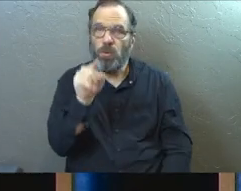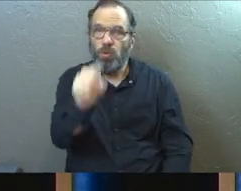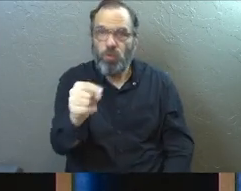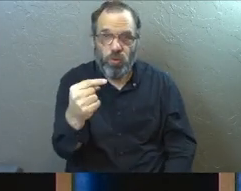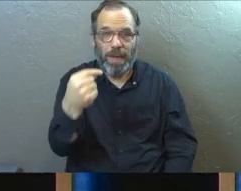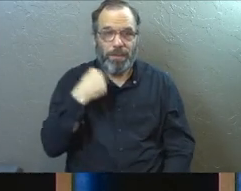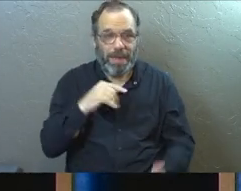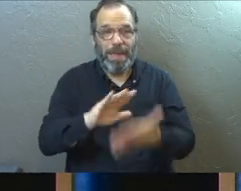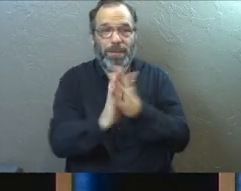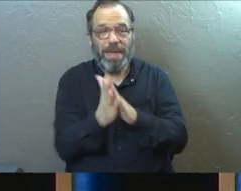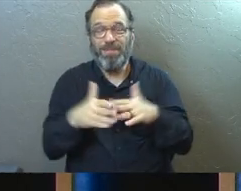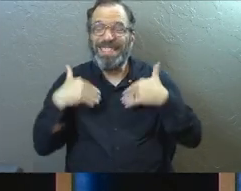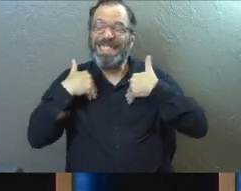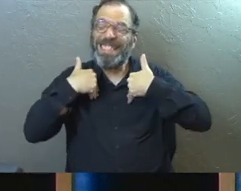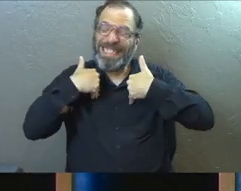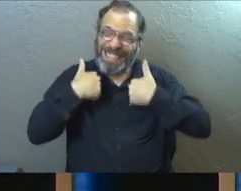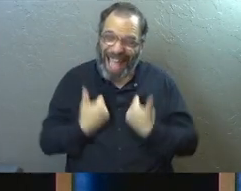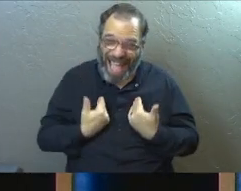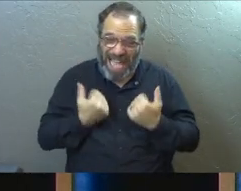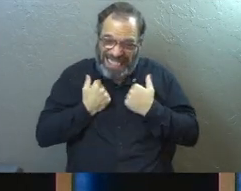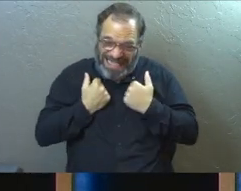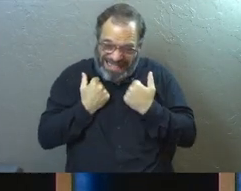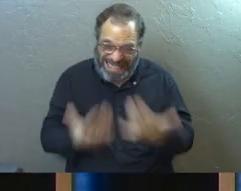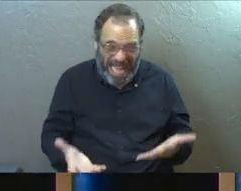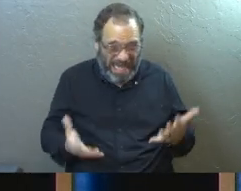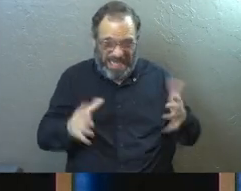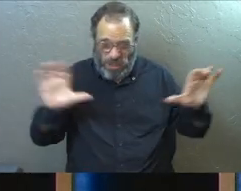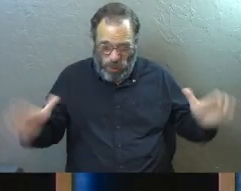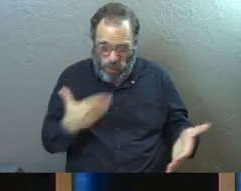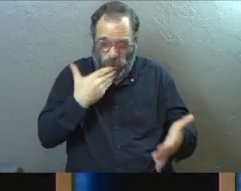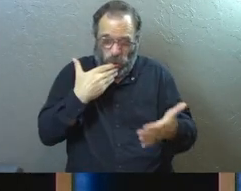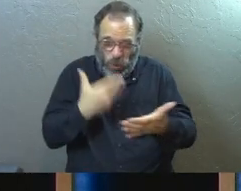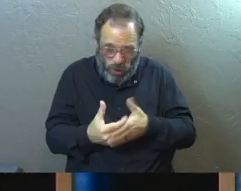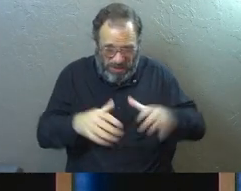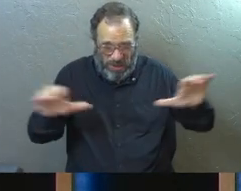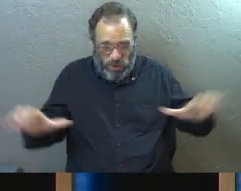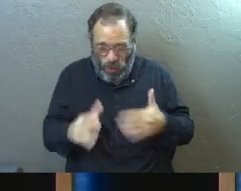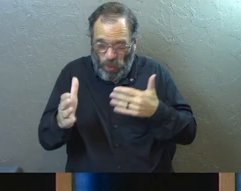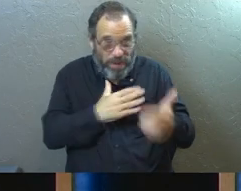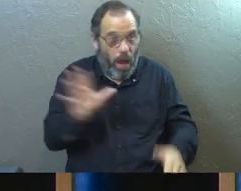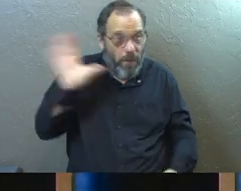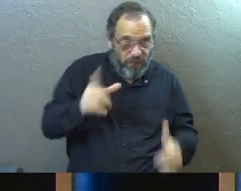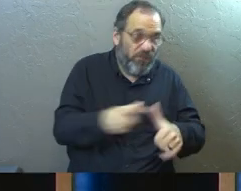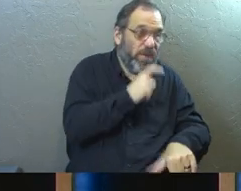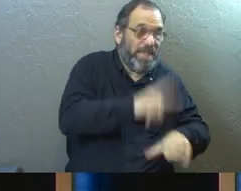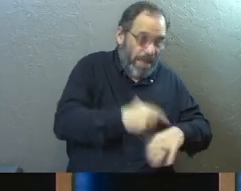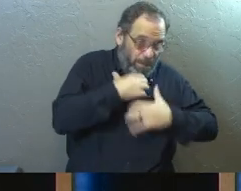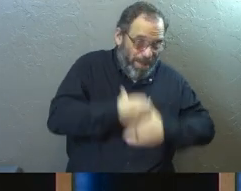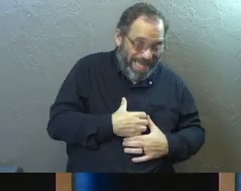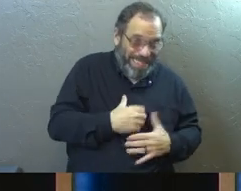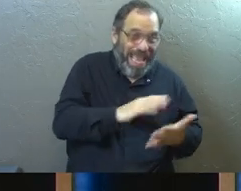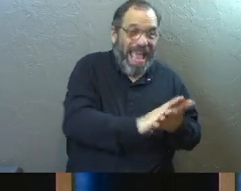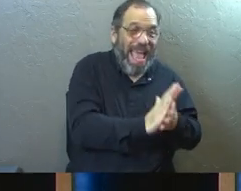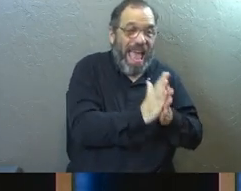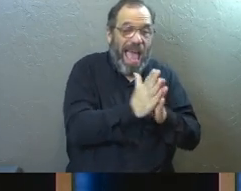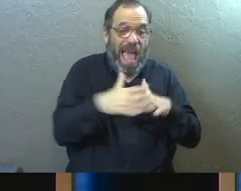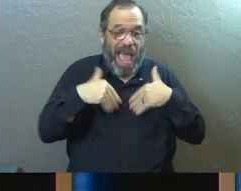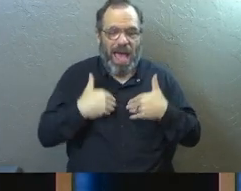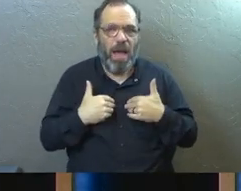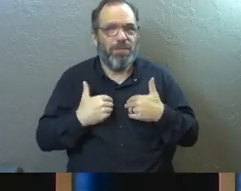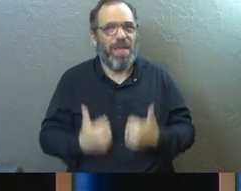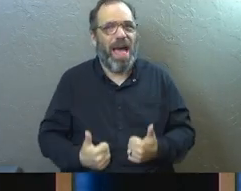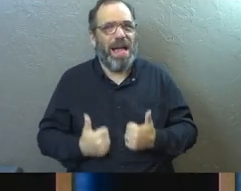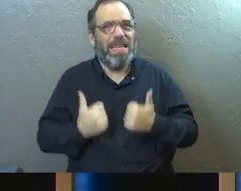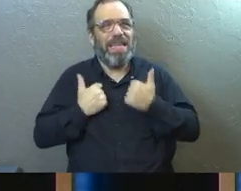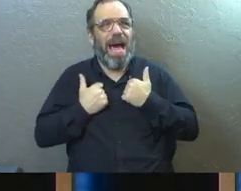one of us can get tired of doing what is right, doing the good thing, doing whatever we were so passionate about at the beginning. Life has